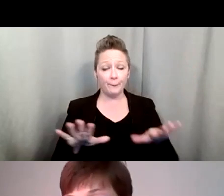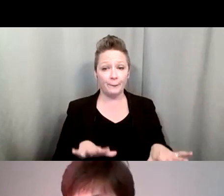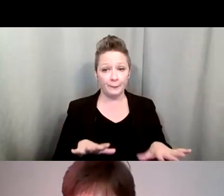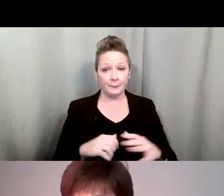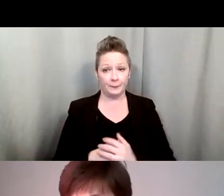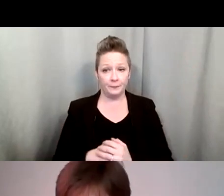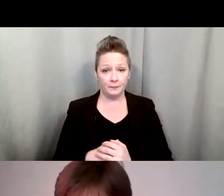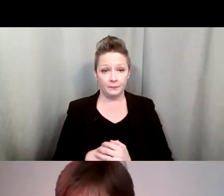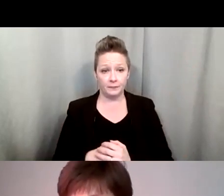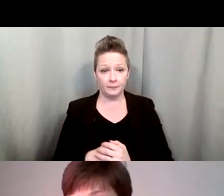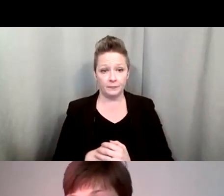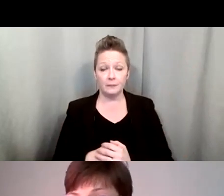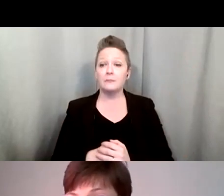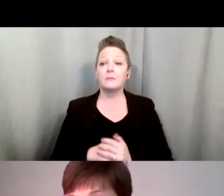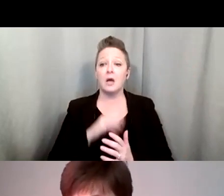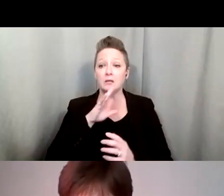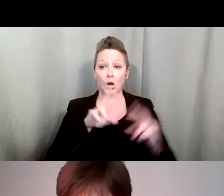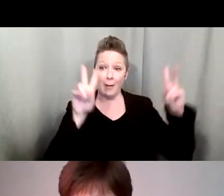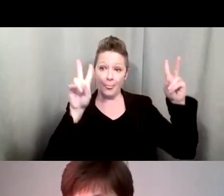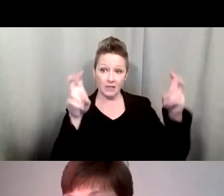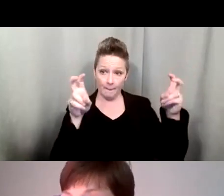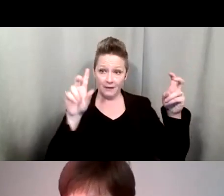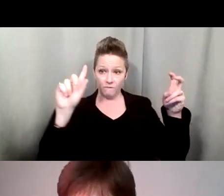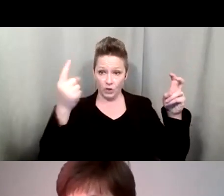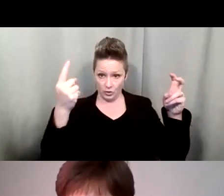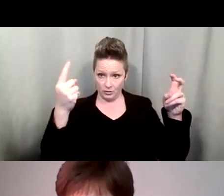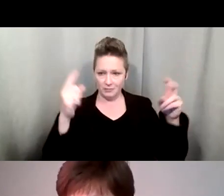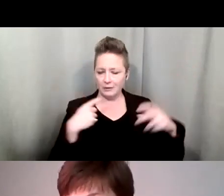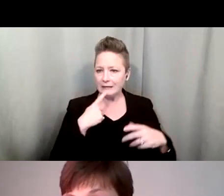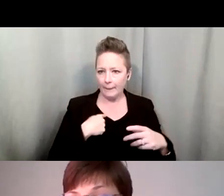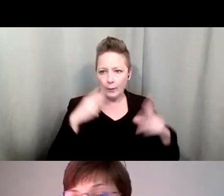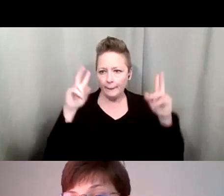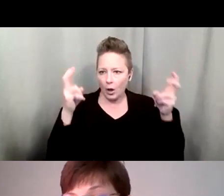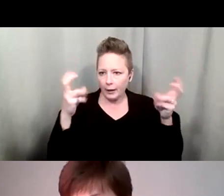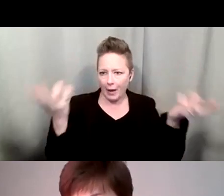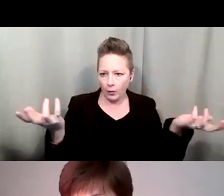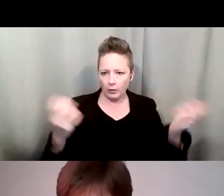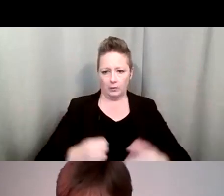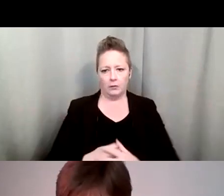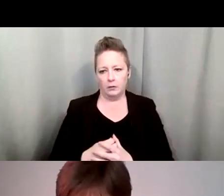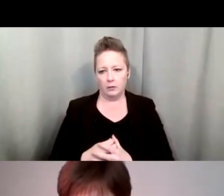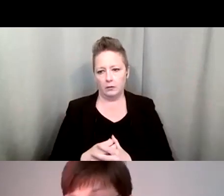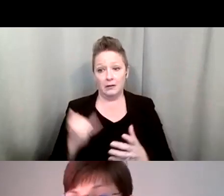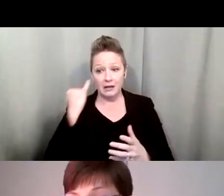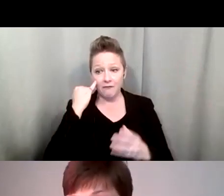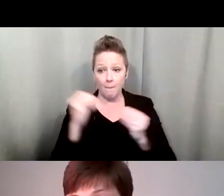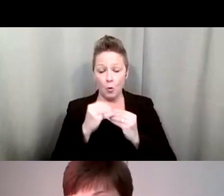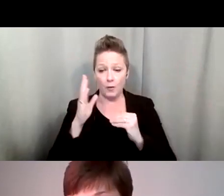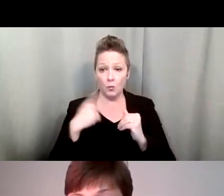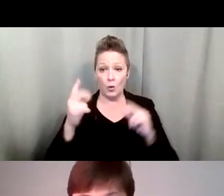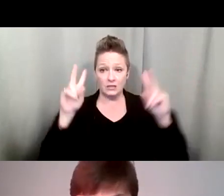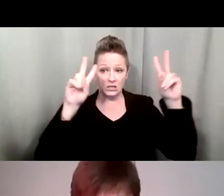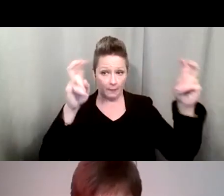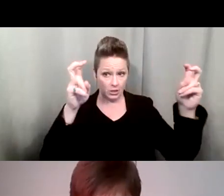state topic first before having a conversation. Topic helps. And if you have more than one subject, do one